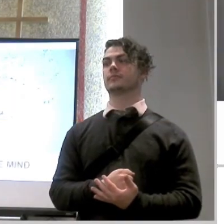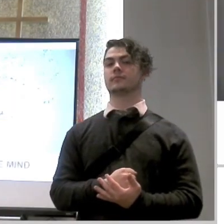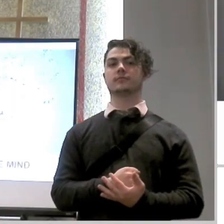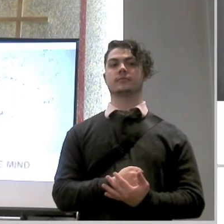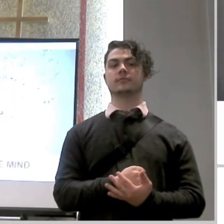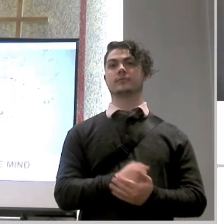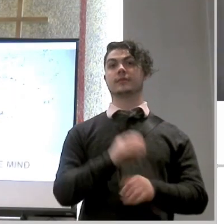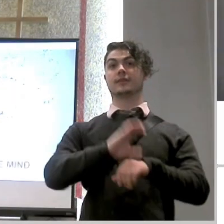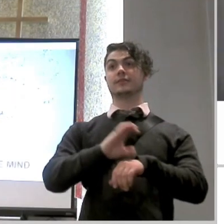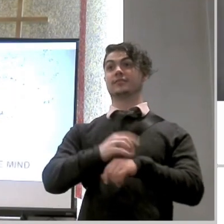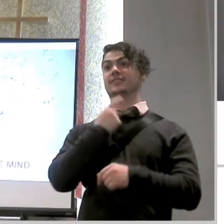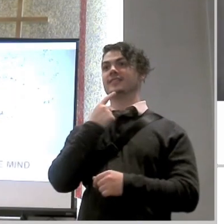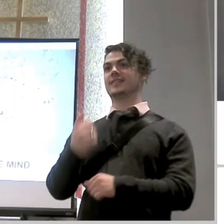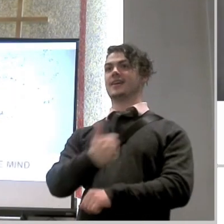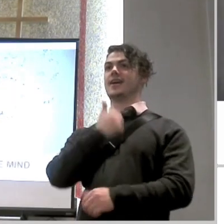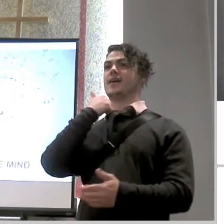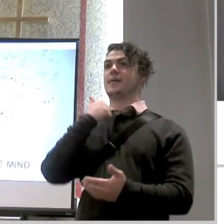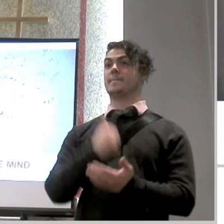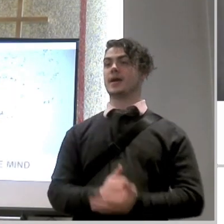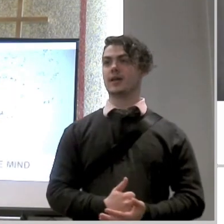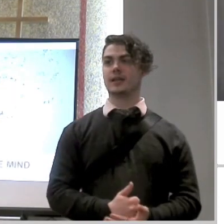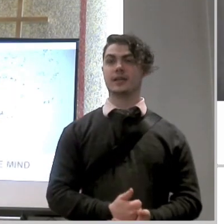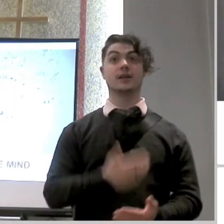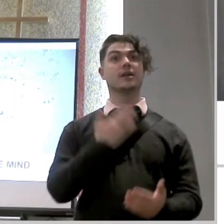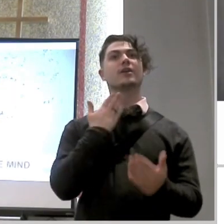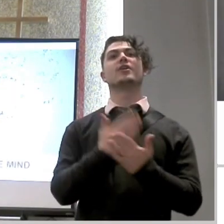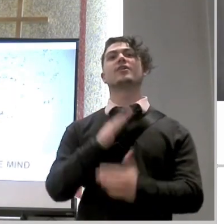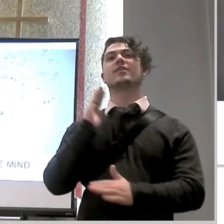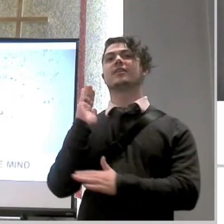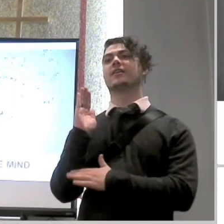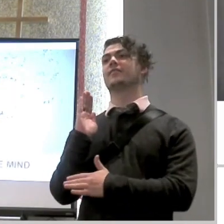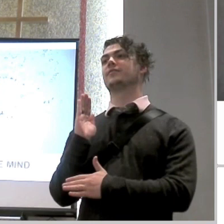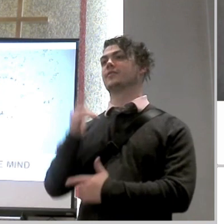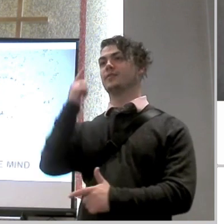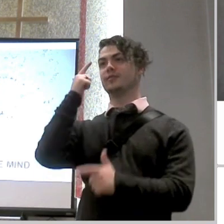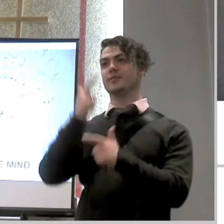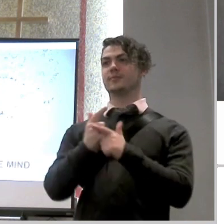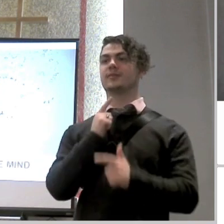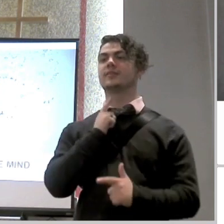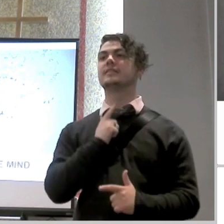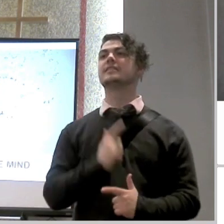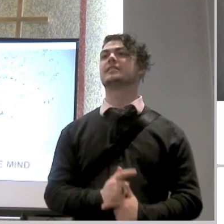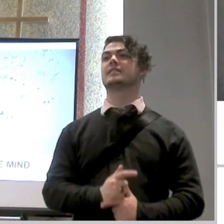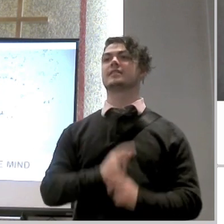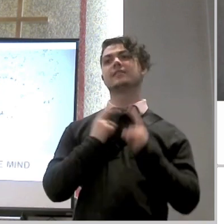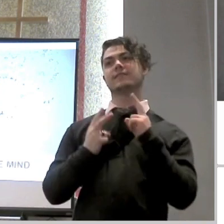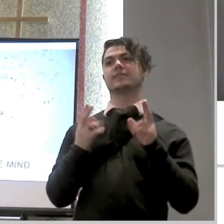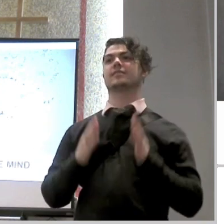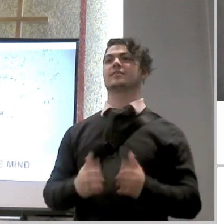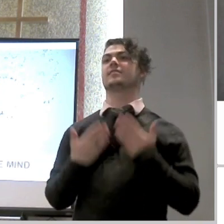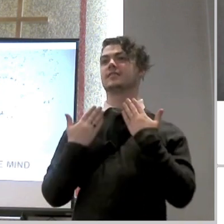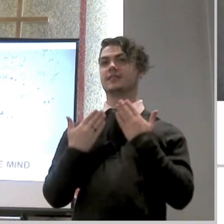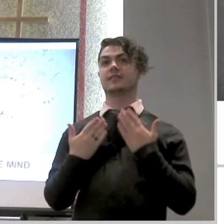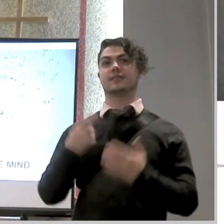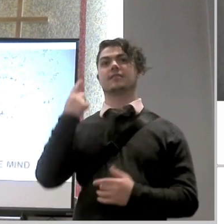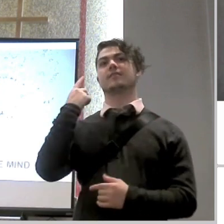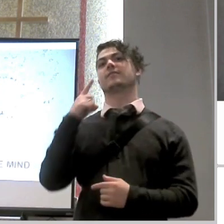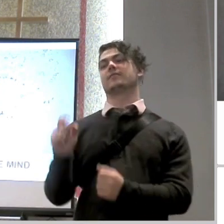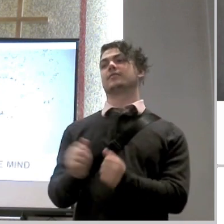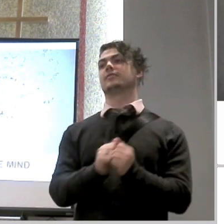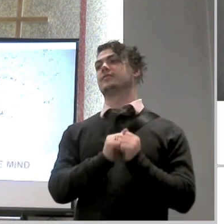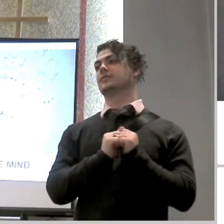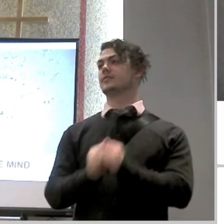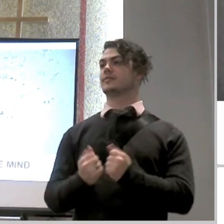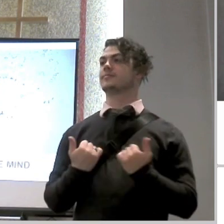all right let the church say amen good afternoon brothers and sisters and visitors thank you for being with us this afternoon